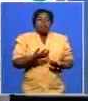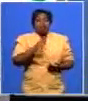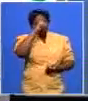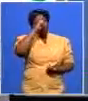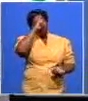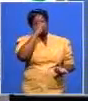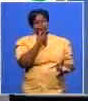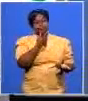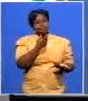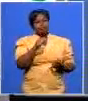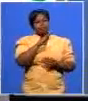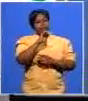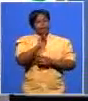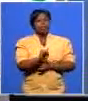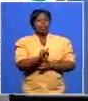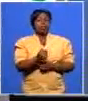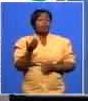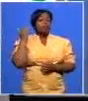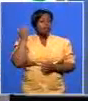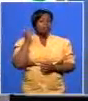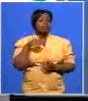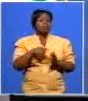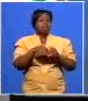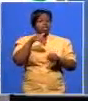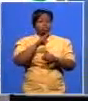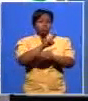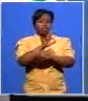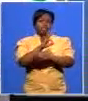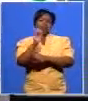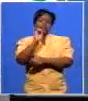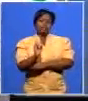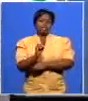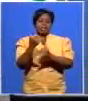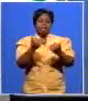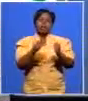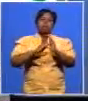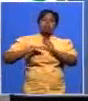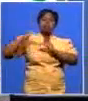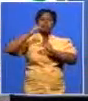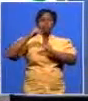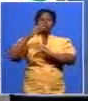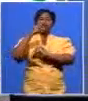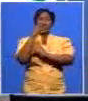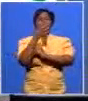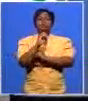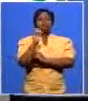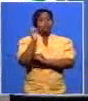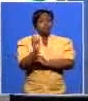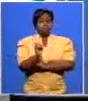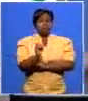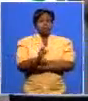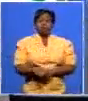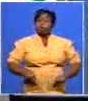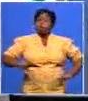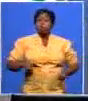election we got 23 percent in nelson mandela we pushed that up to 40 percent that is extraordinary